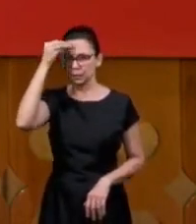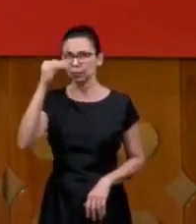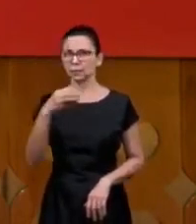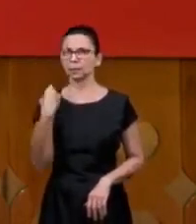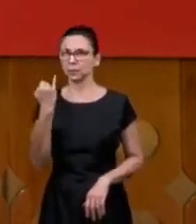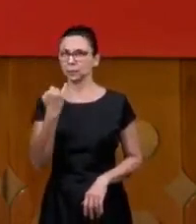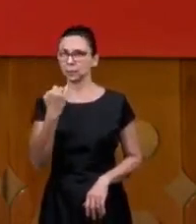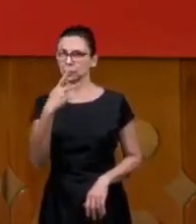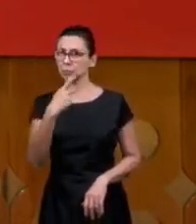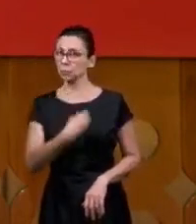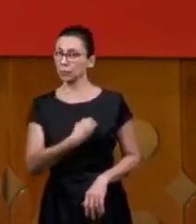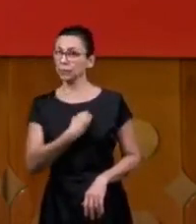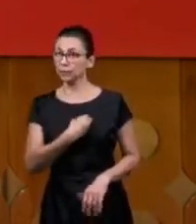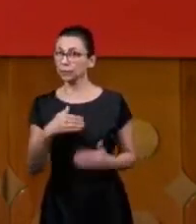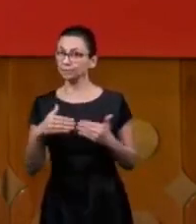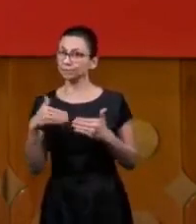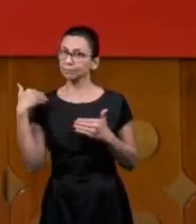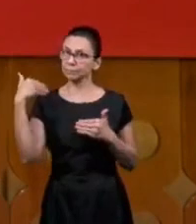serve for your whole life